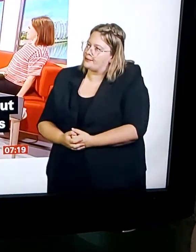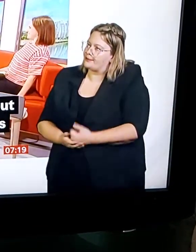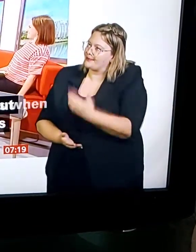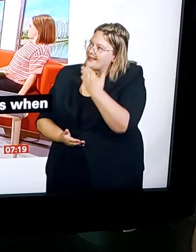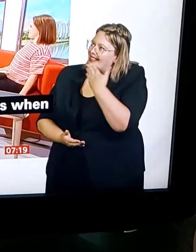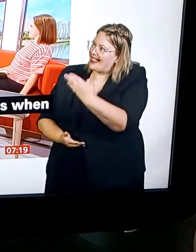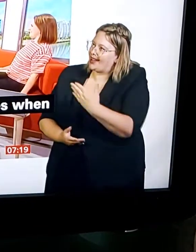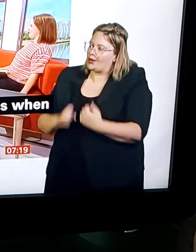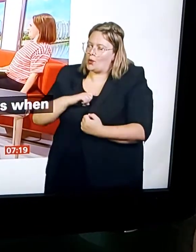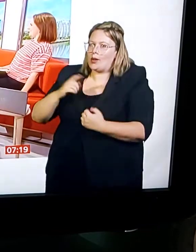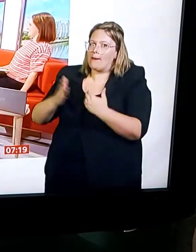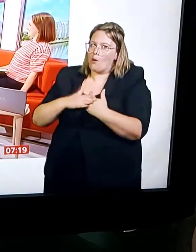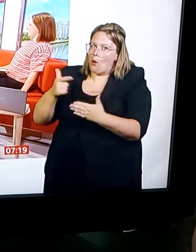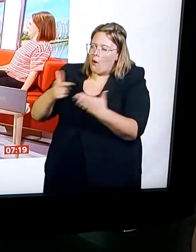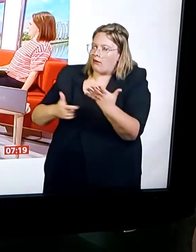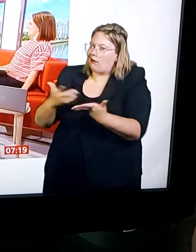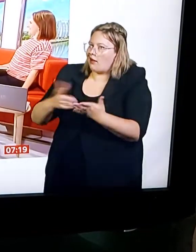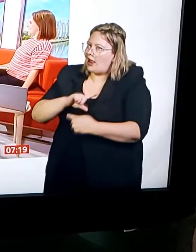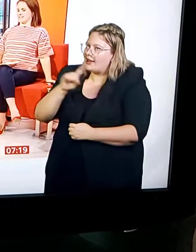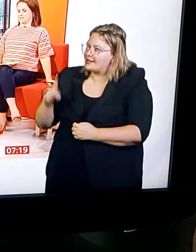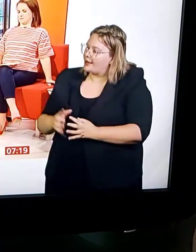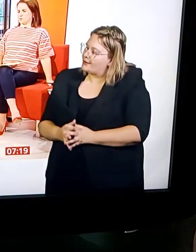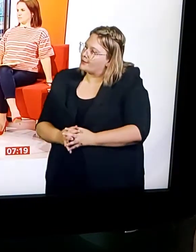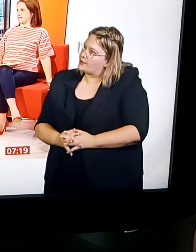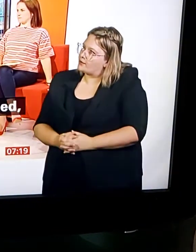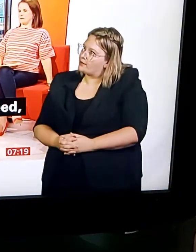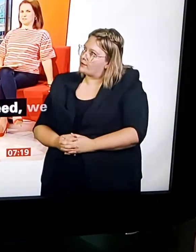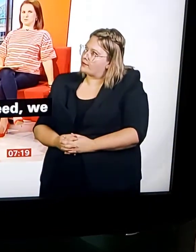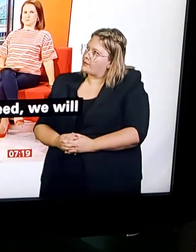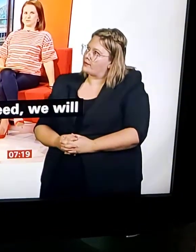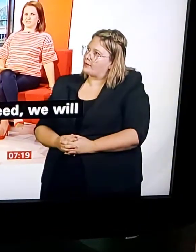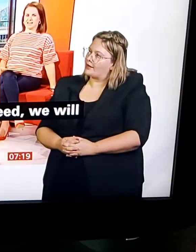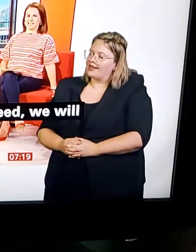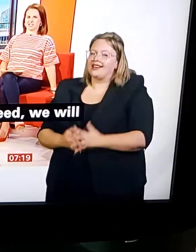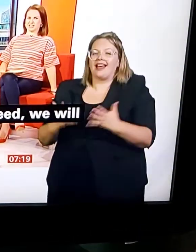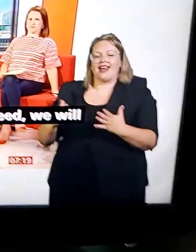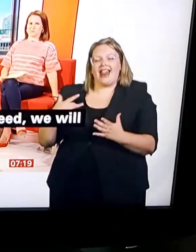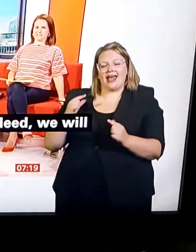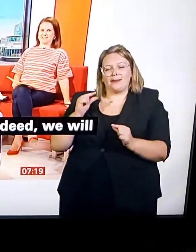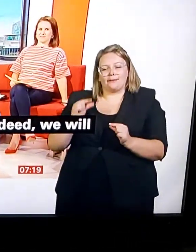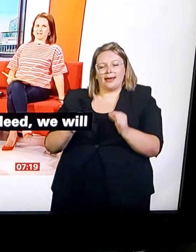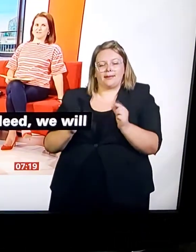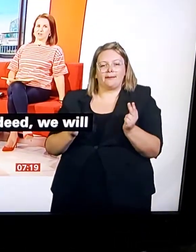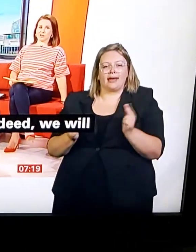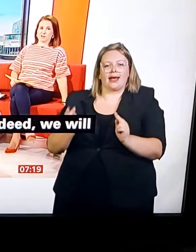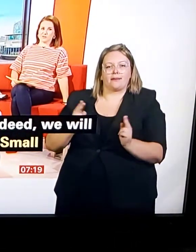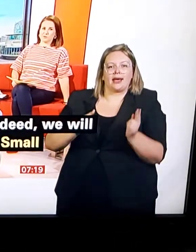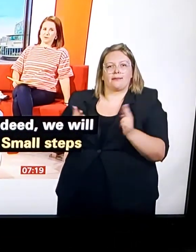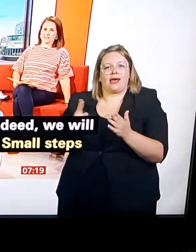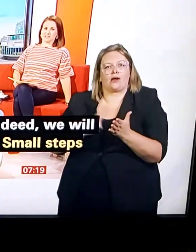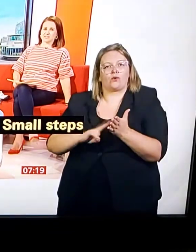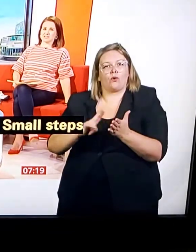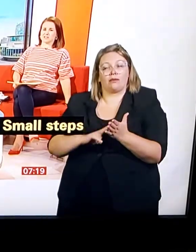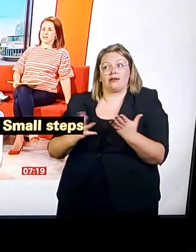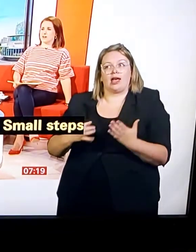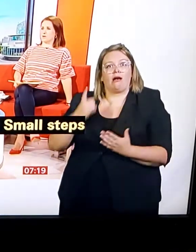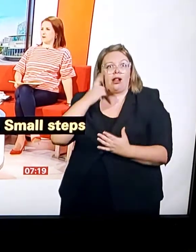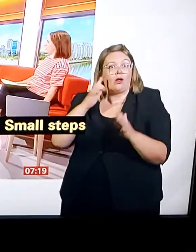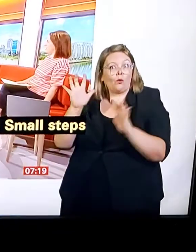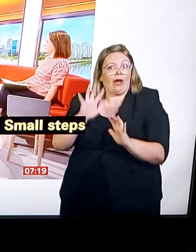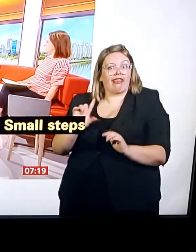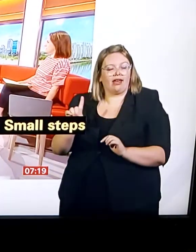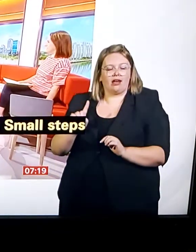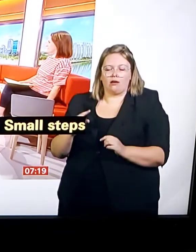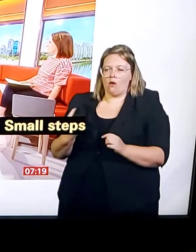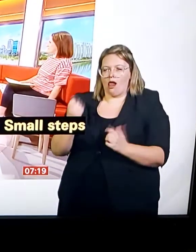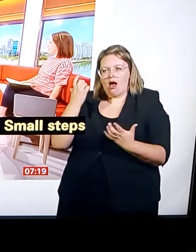for people who are looking for more freedom and more flexibility in their leisure time. This is the solution where it is a kind of